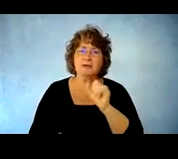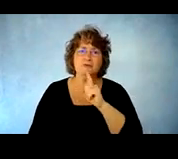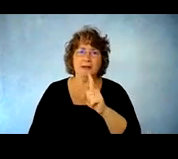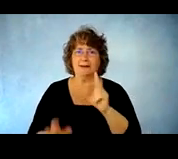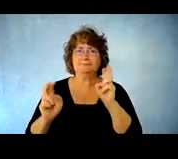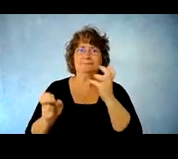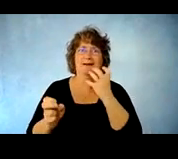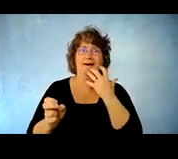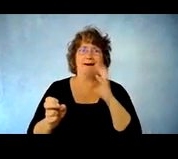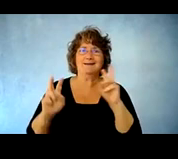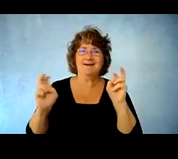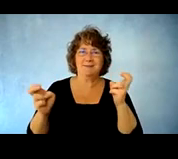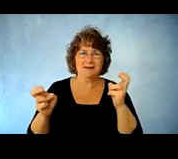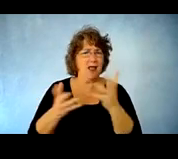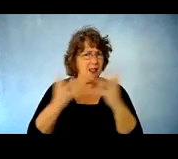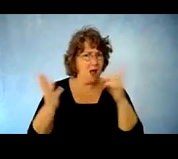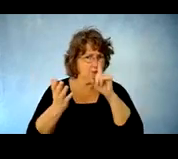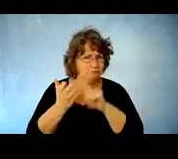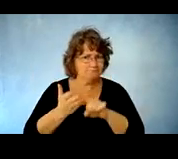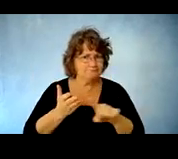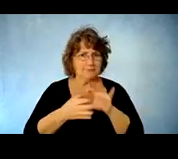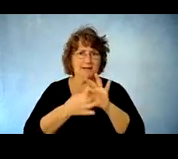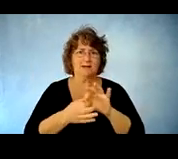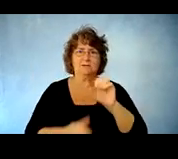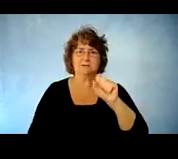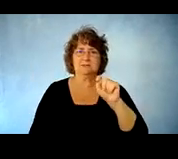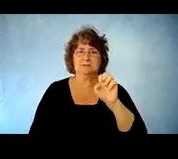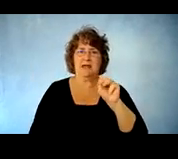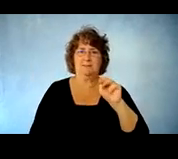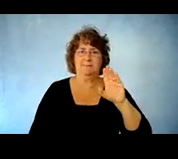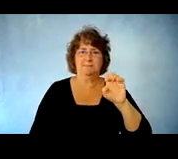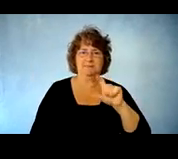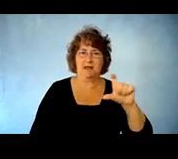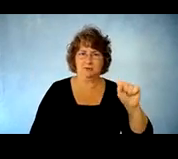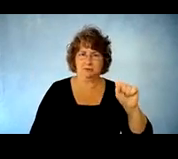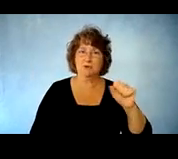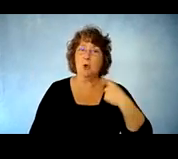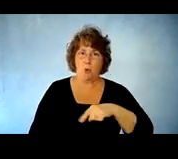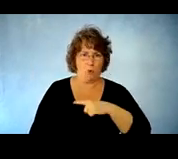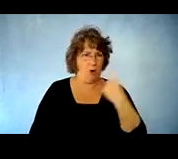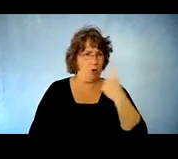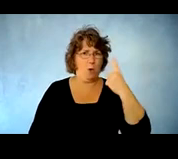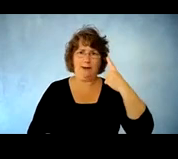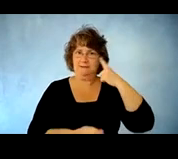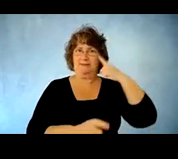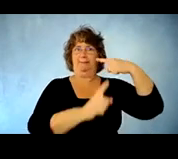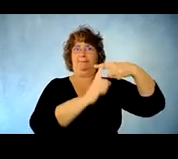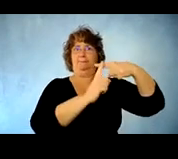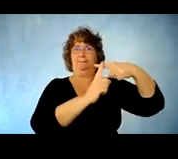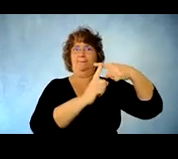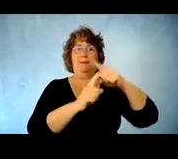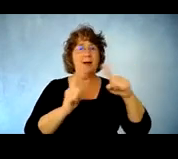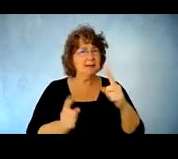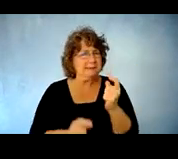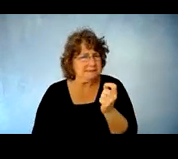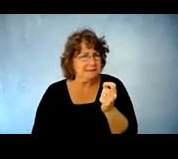and we continue to be optimistic um there's small breakthroughs um i think one of the areas where